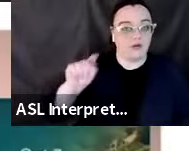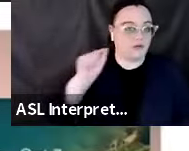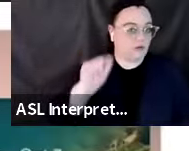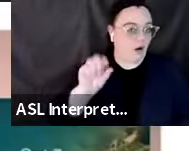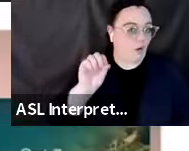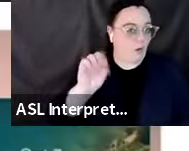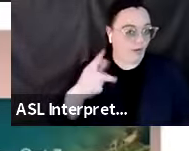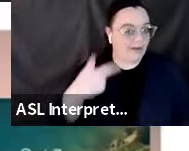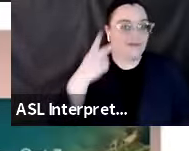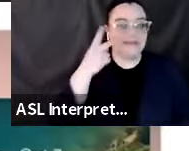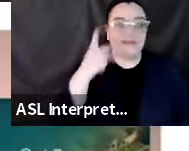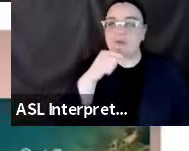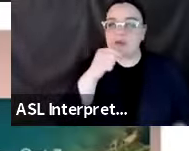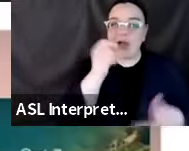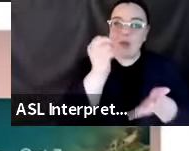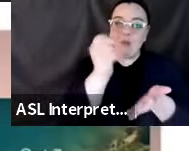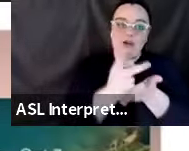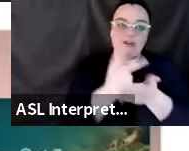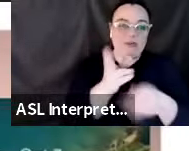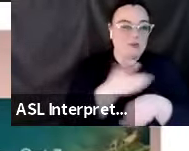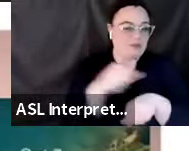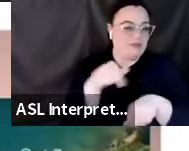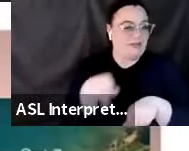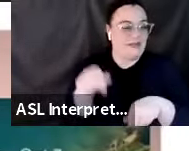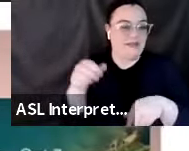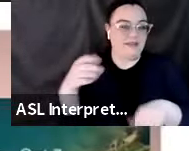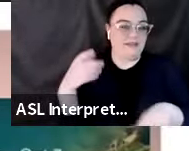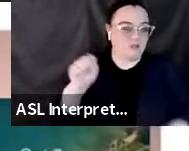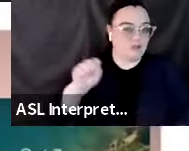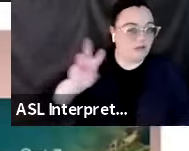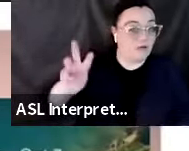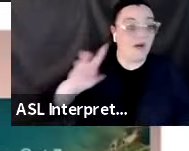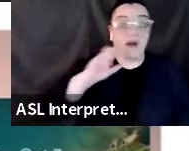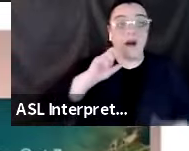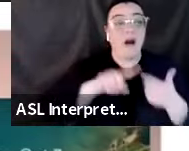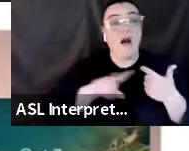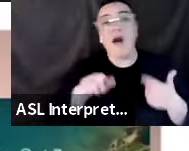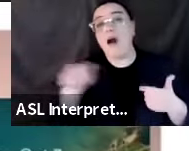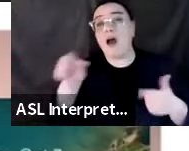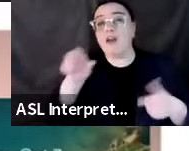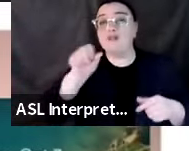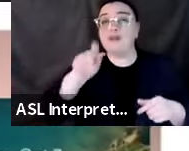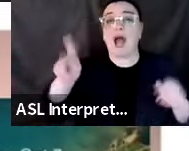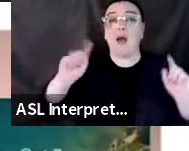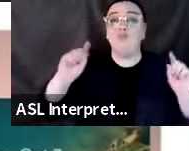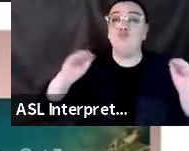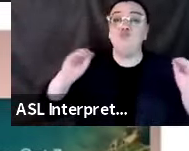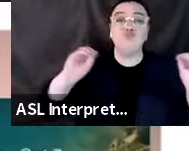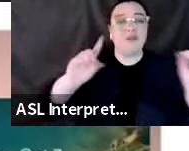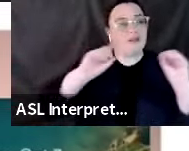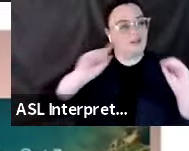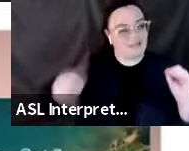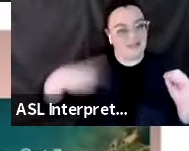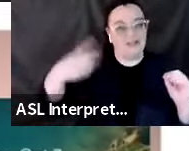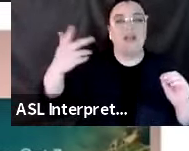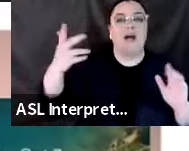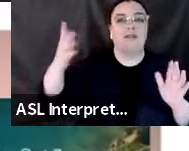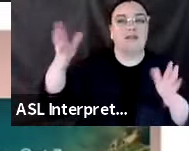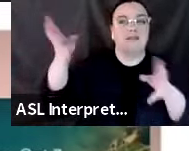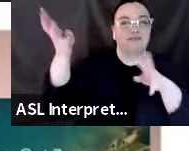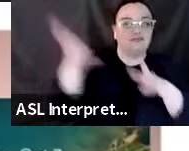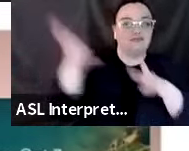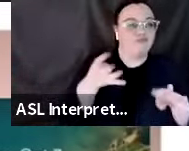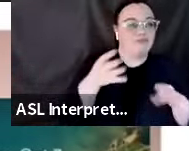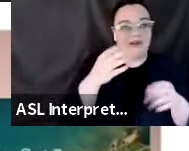are providing early warning services. But all other apps are simply pulling from the post-earthquake, earthquake